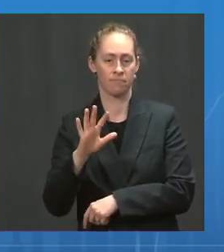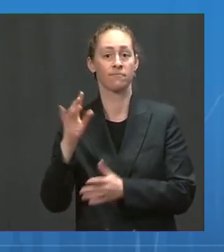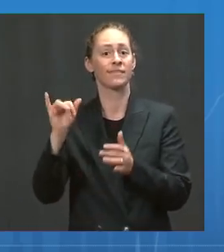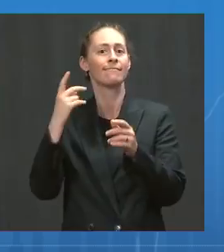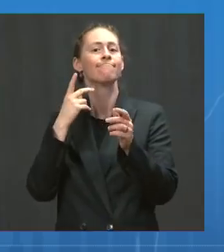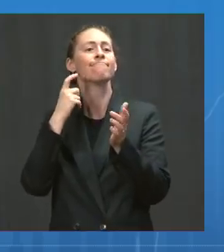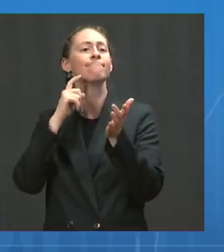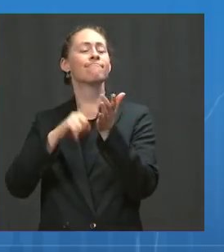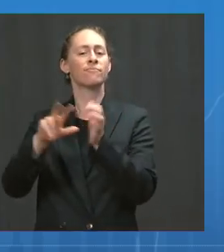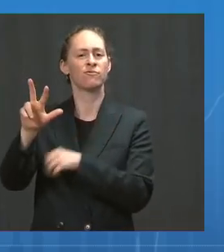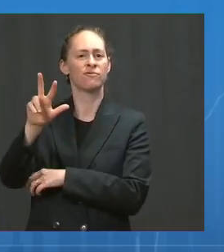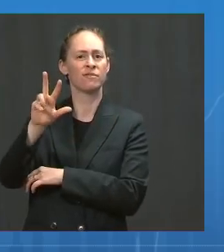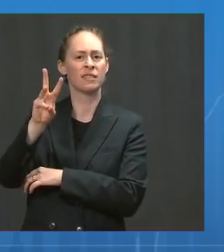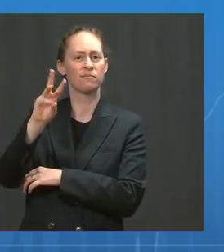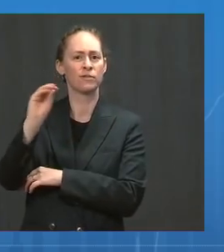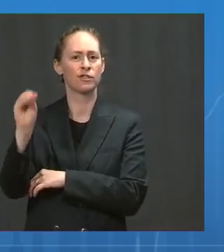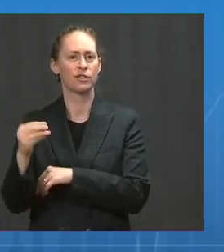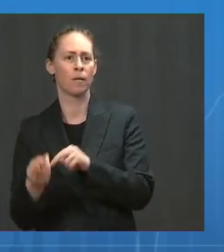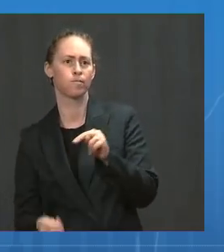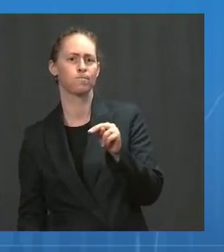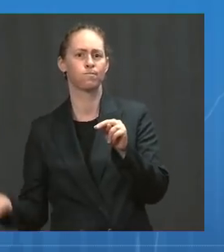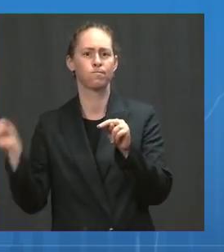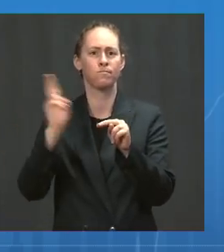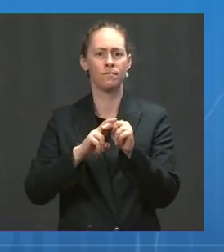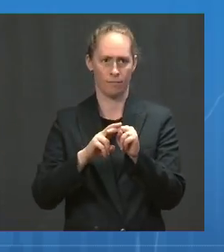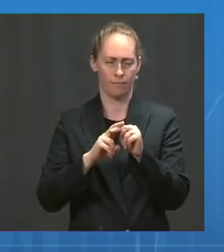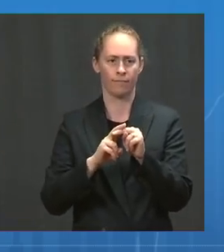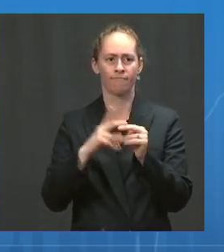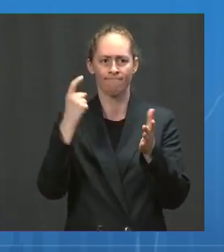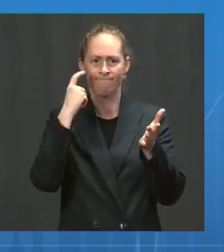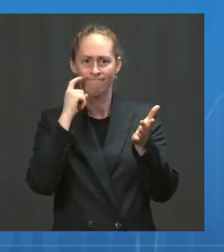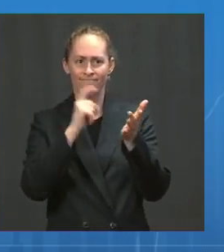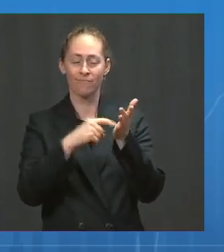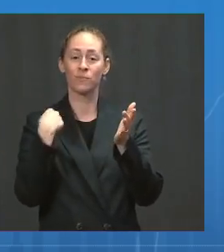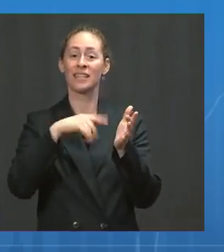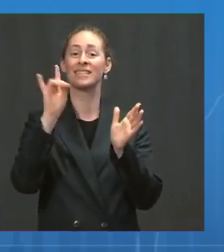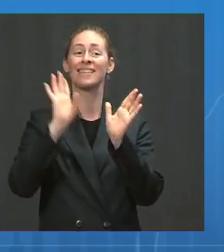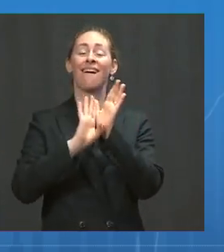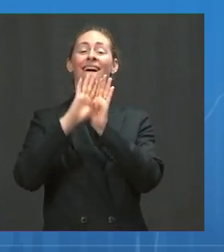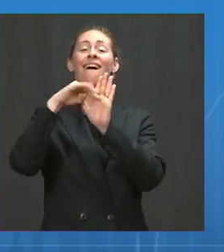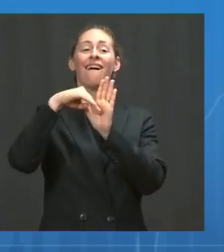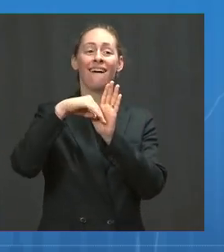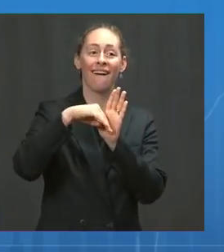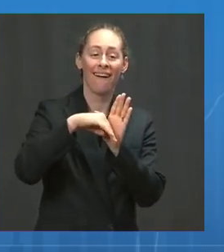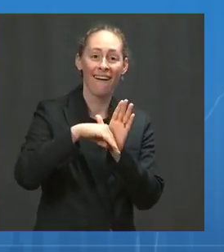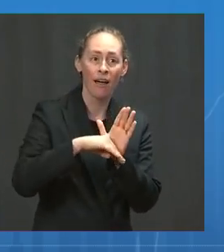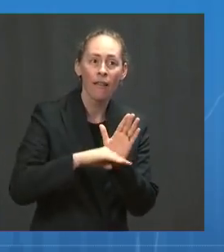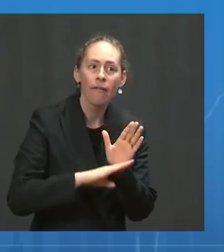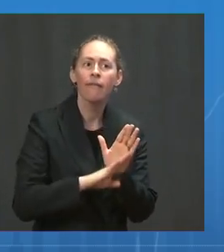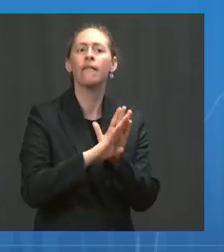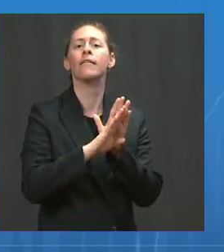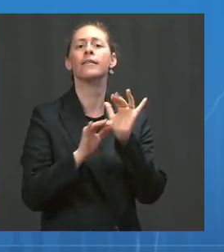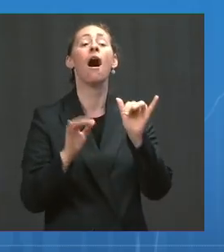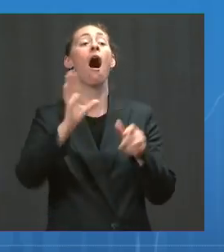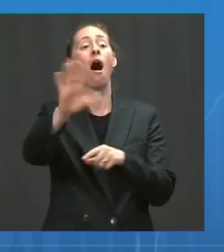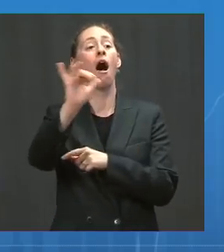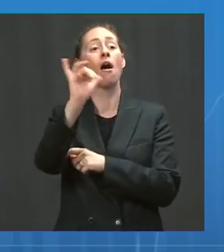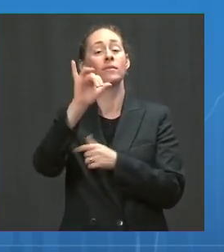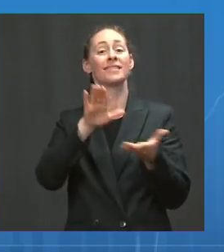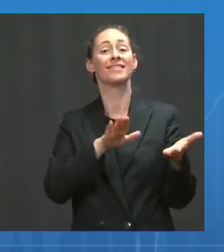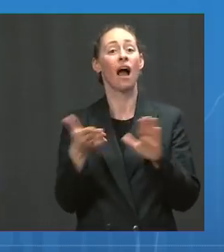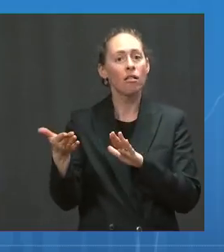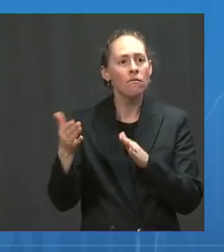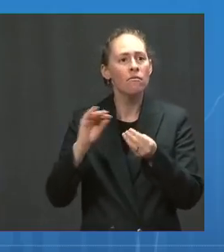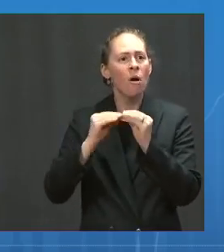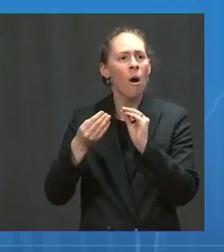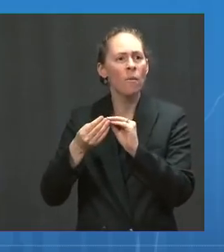after weeks of declines, seven-day average daily deaths have increased by 26 percent to 211 per day.